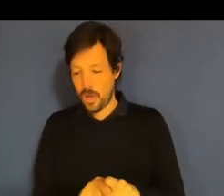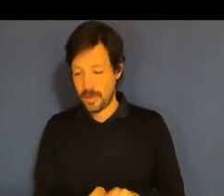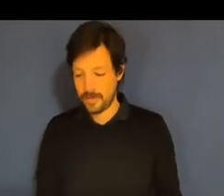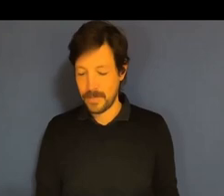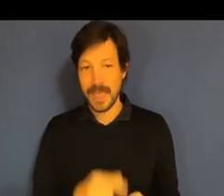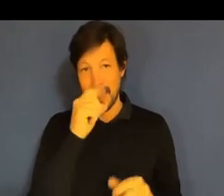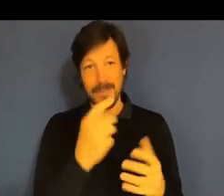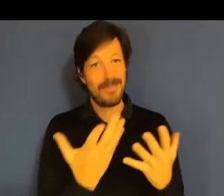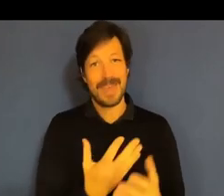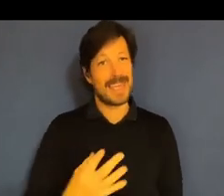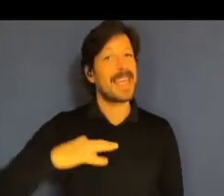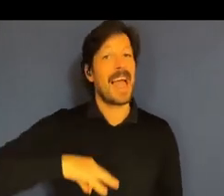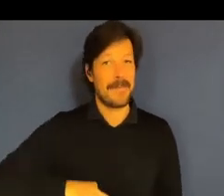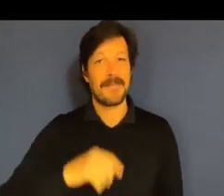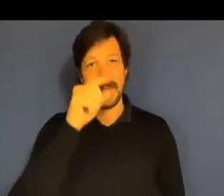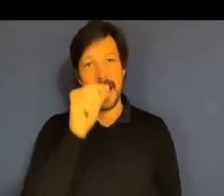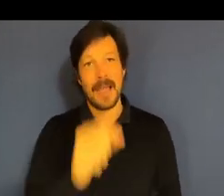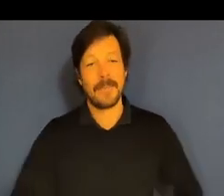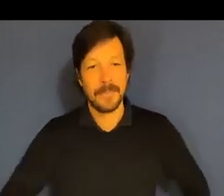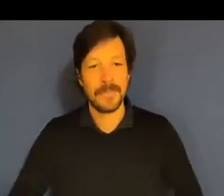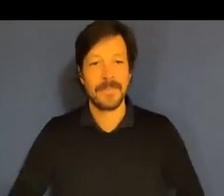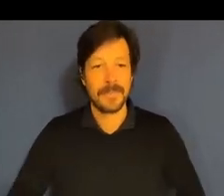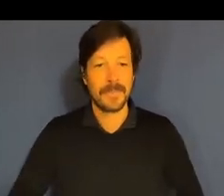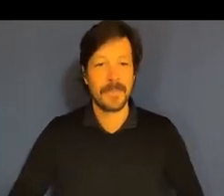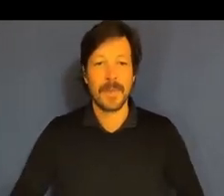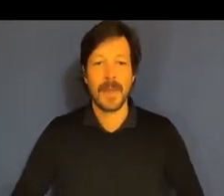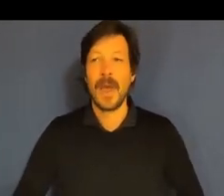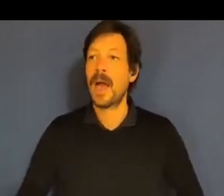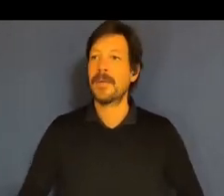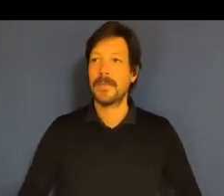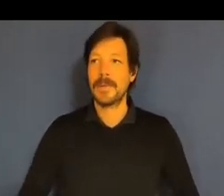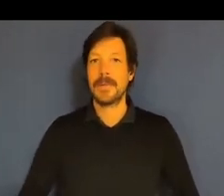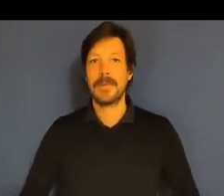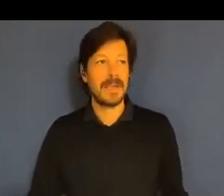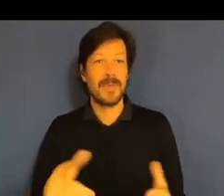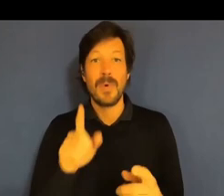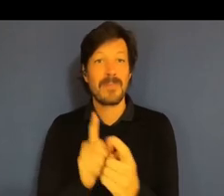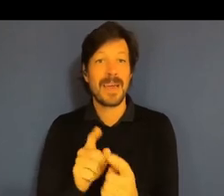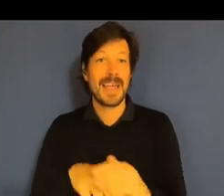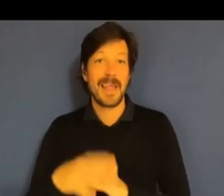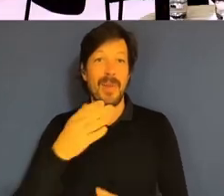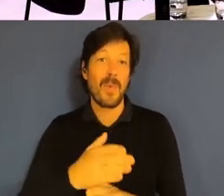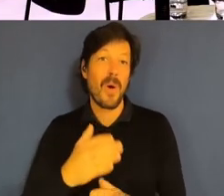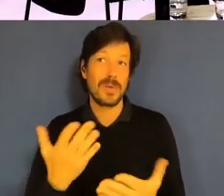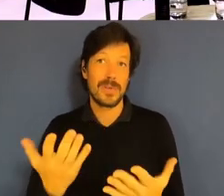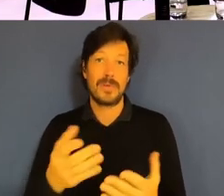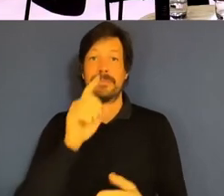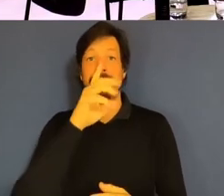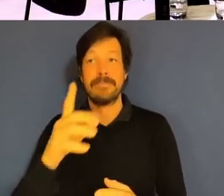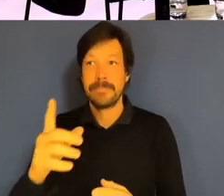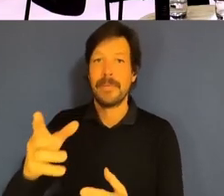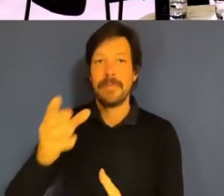different perspectives of people that we might not otherwise interact with or meet unless we meet them at work. Thanks. Thank you,